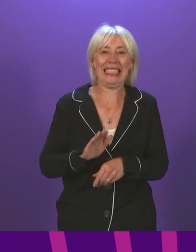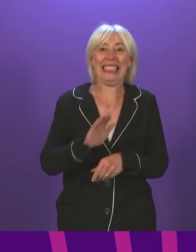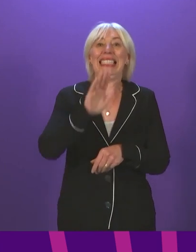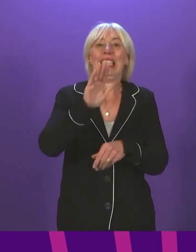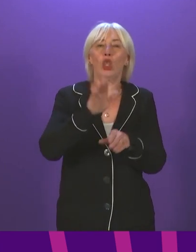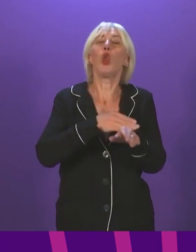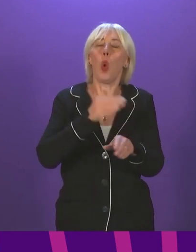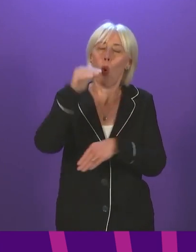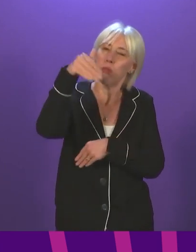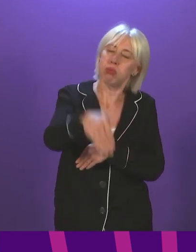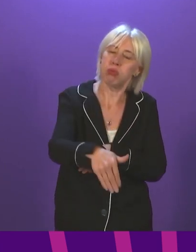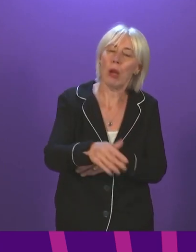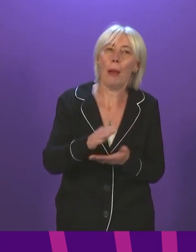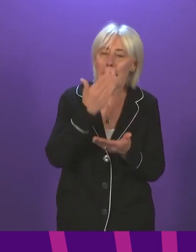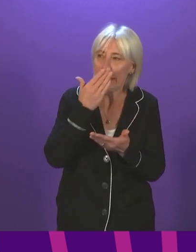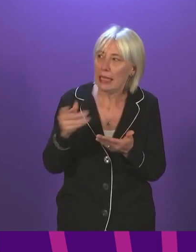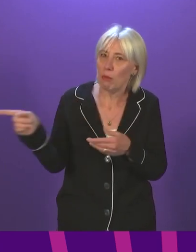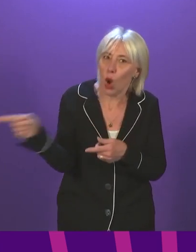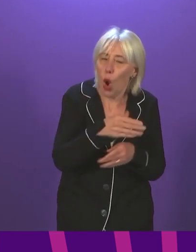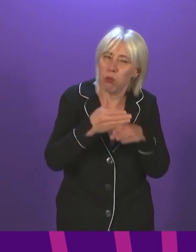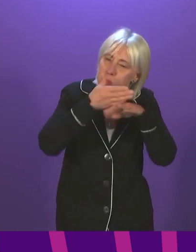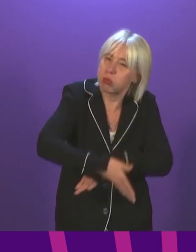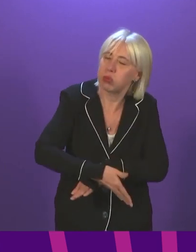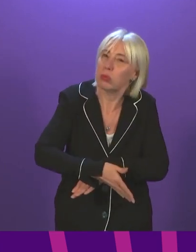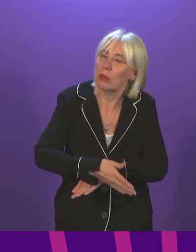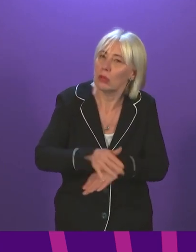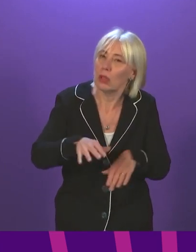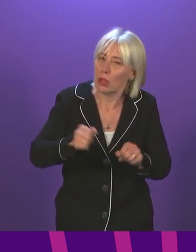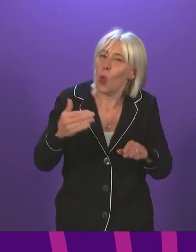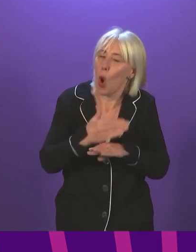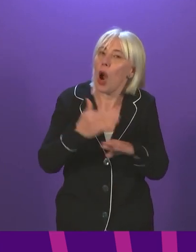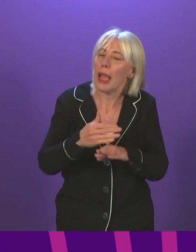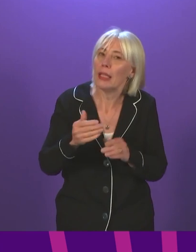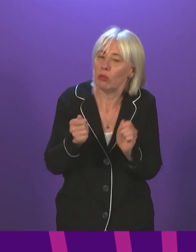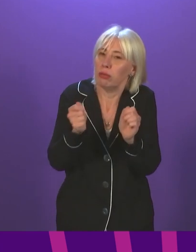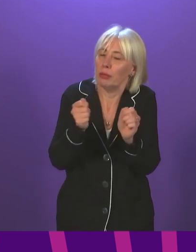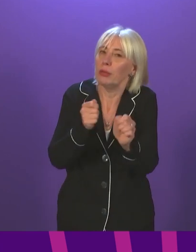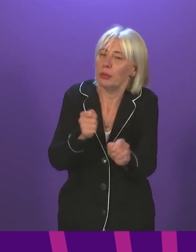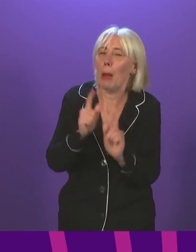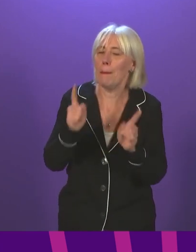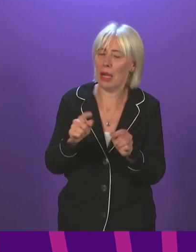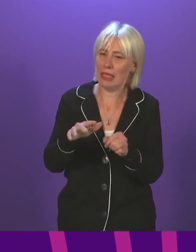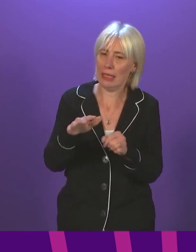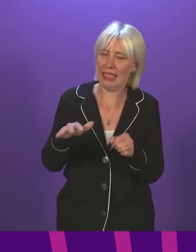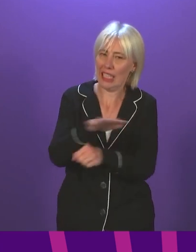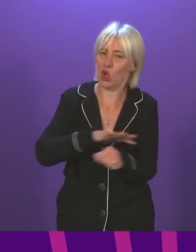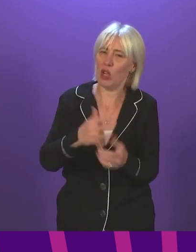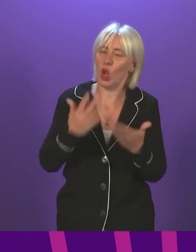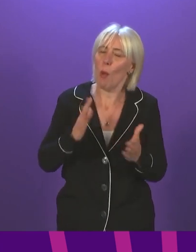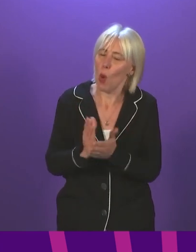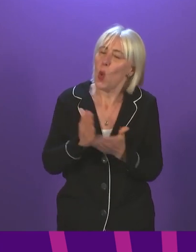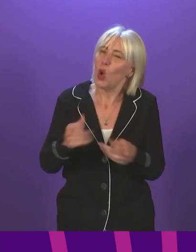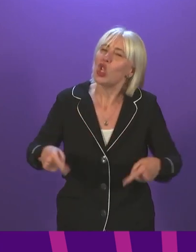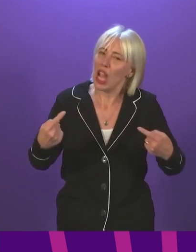It does seem that these efforts are making a difference. That said, of course, our position does remain challenging. Even though new